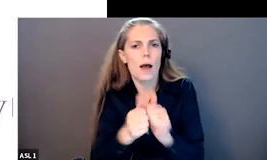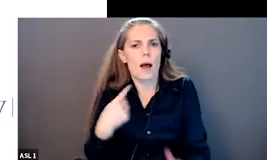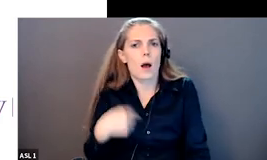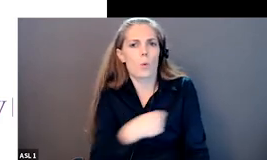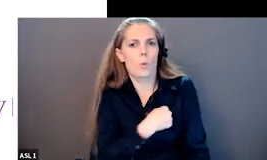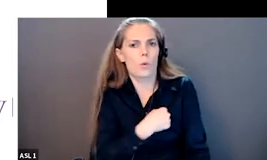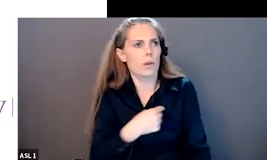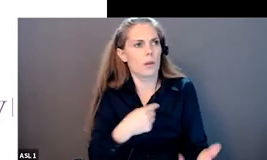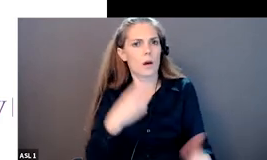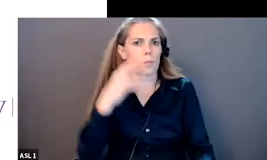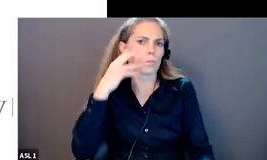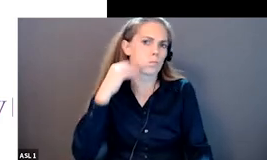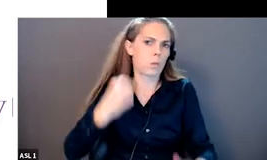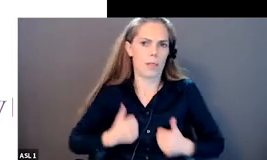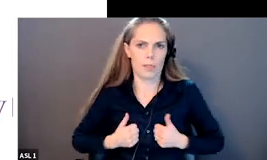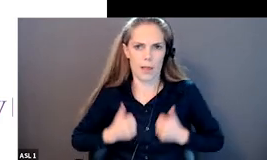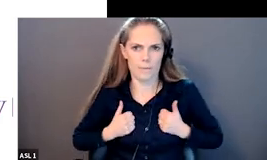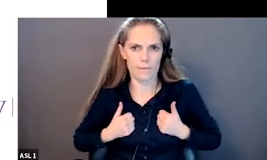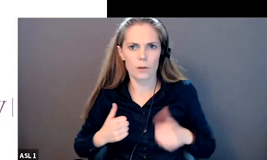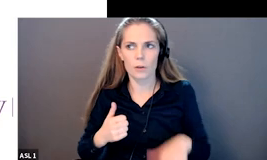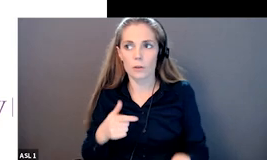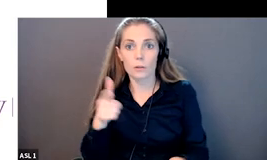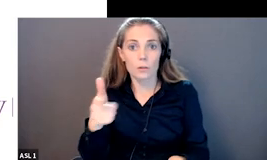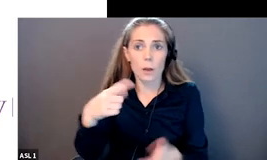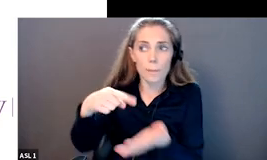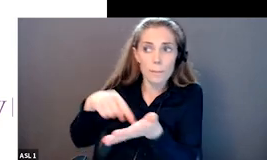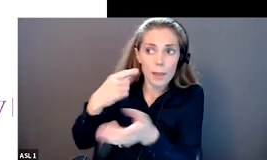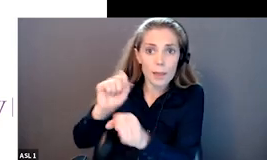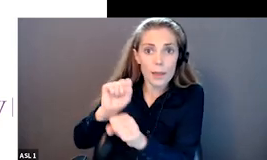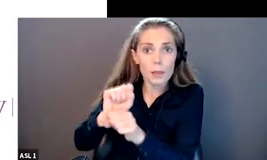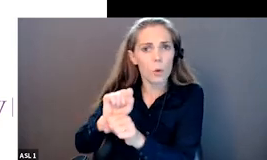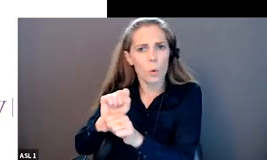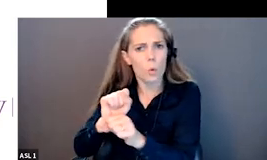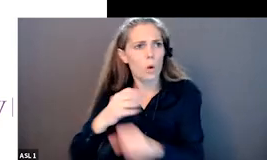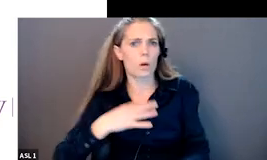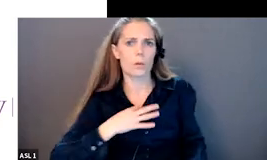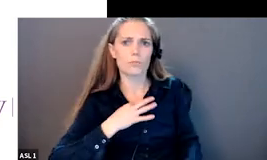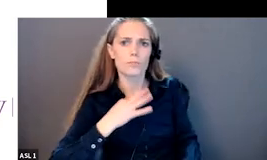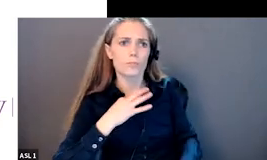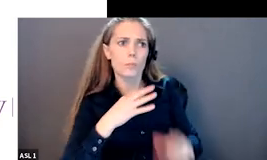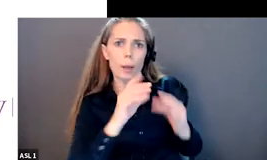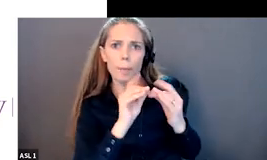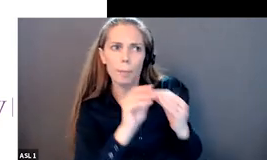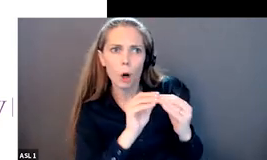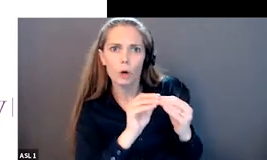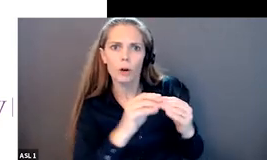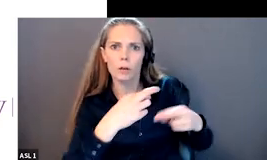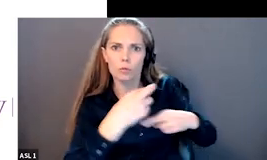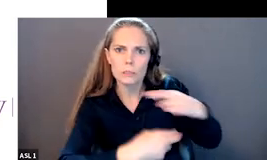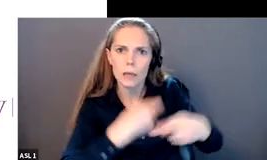employment and it could include bartering informal recycling market gardening arts